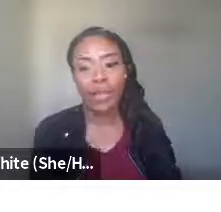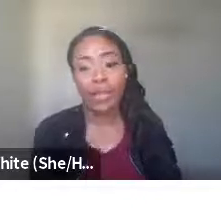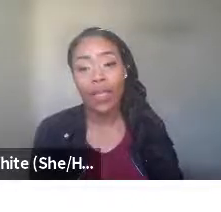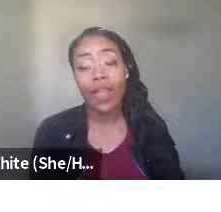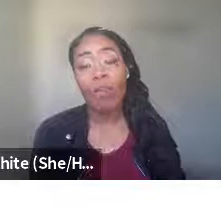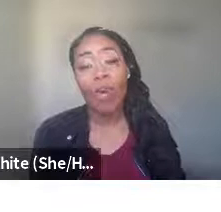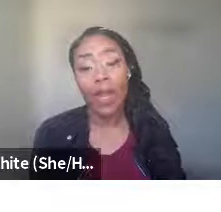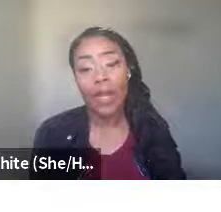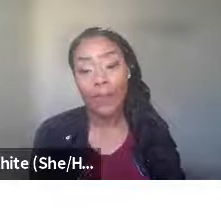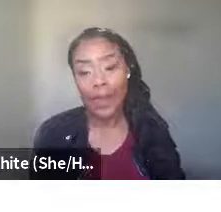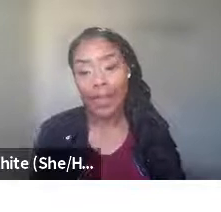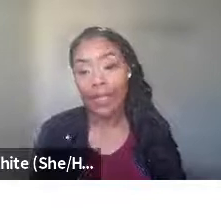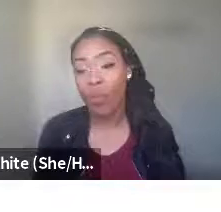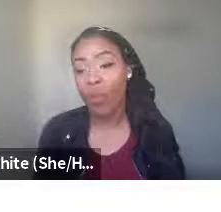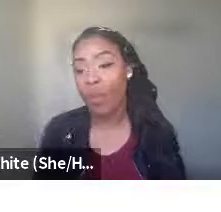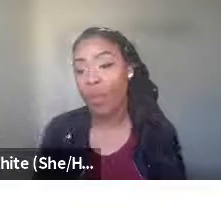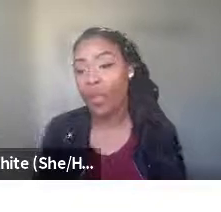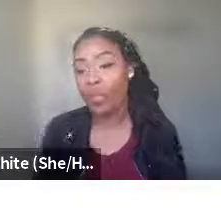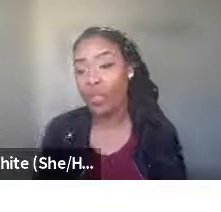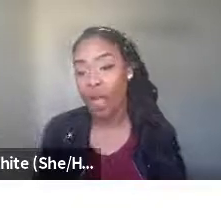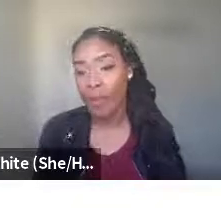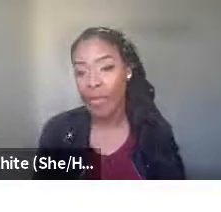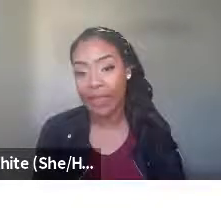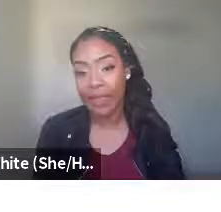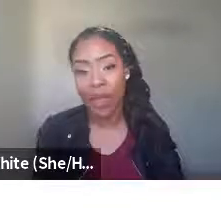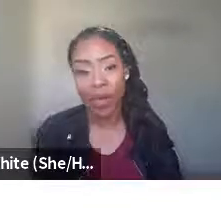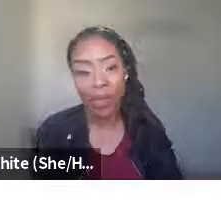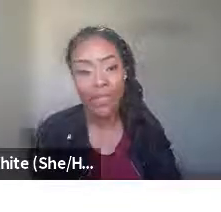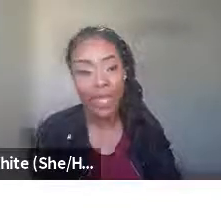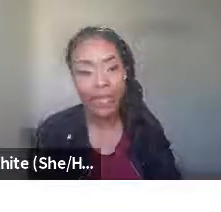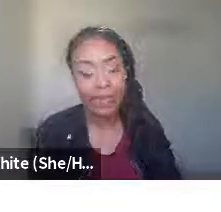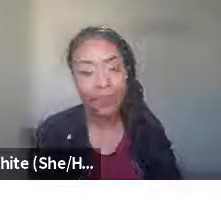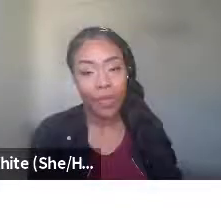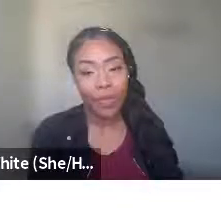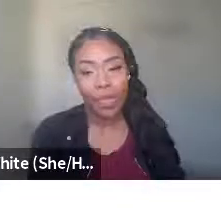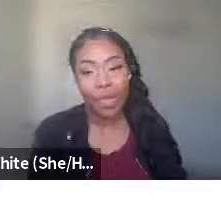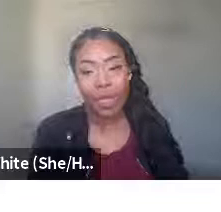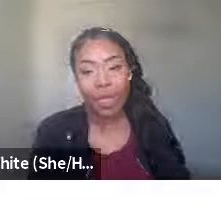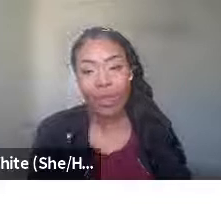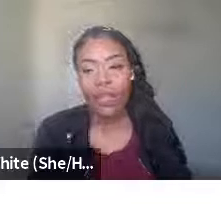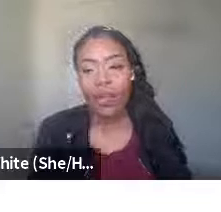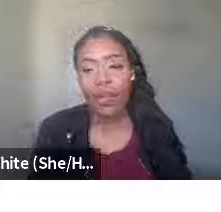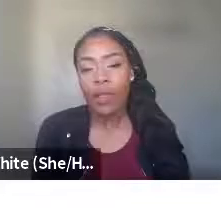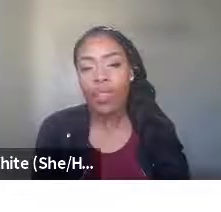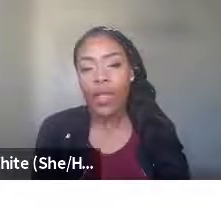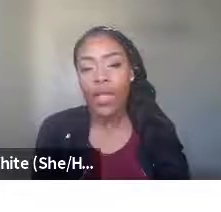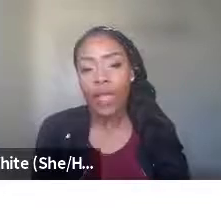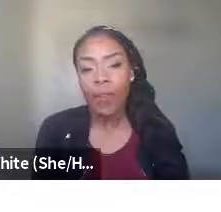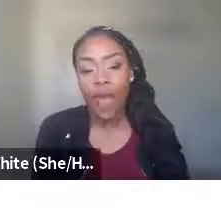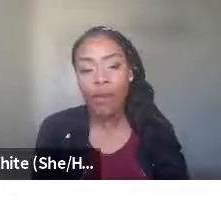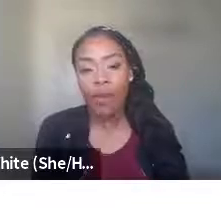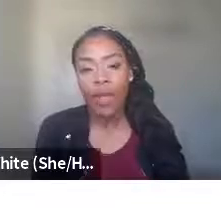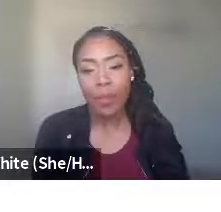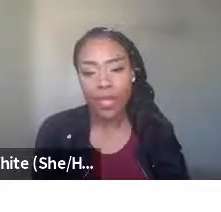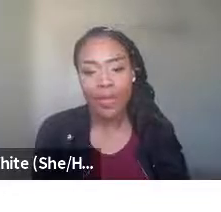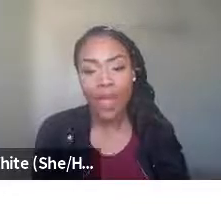comforted less. They're more independent. They're know more about adult topics and they know more about sex. So thinking